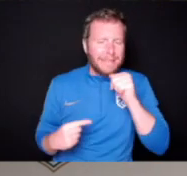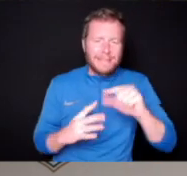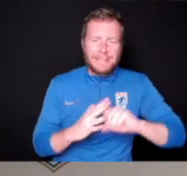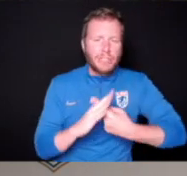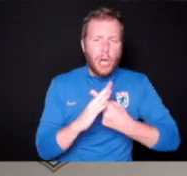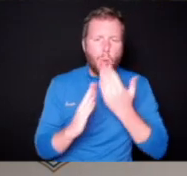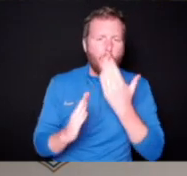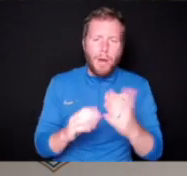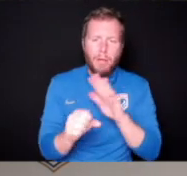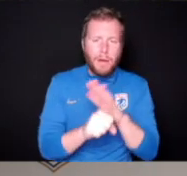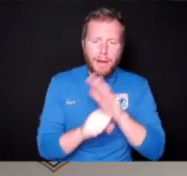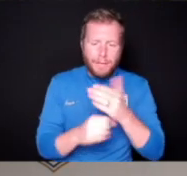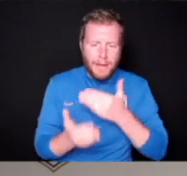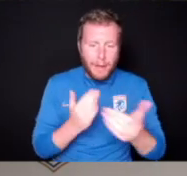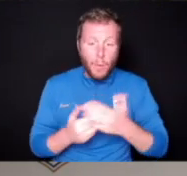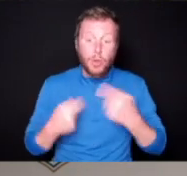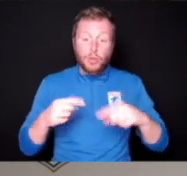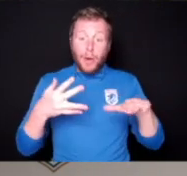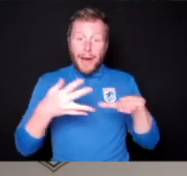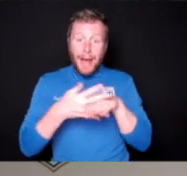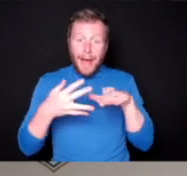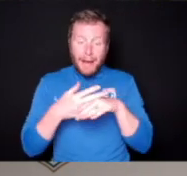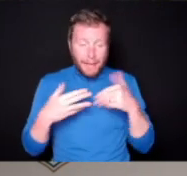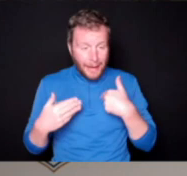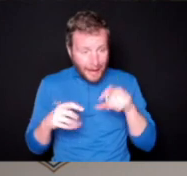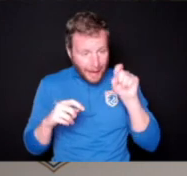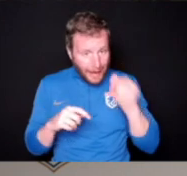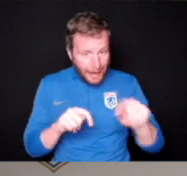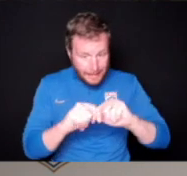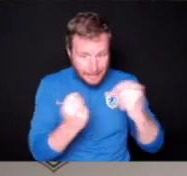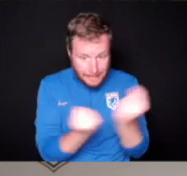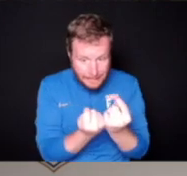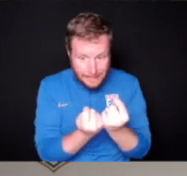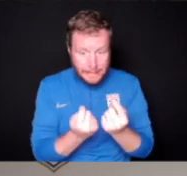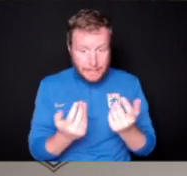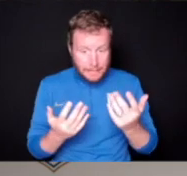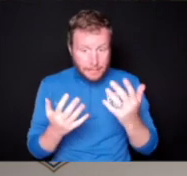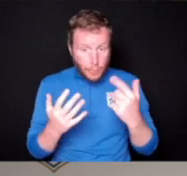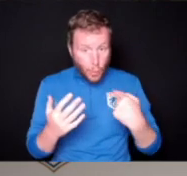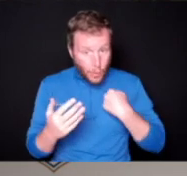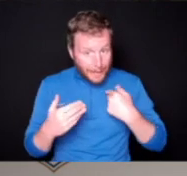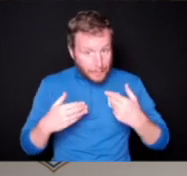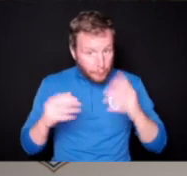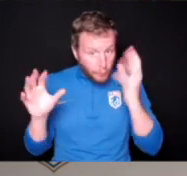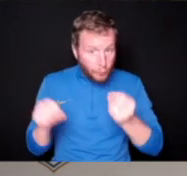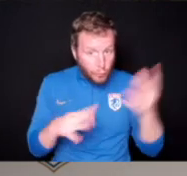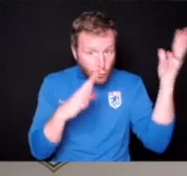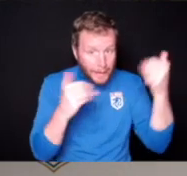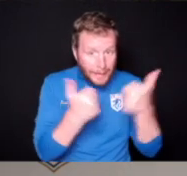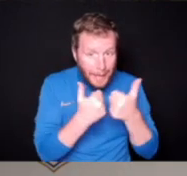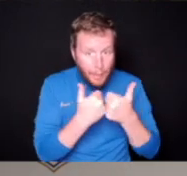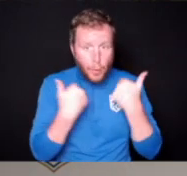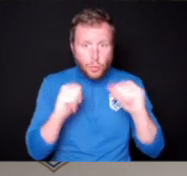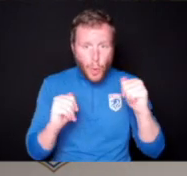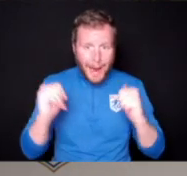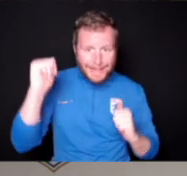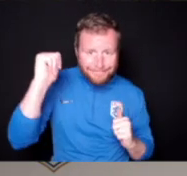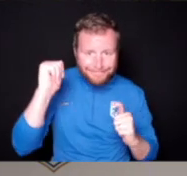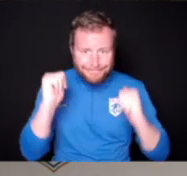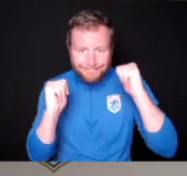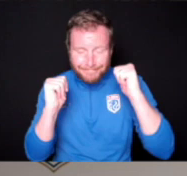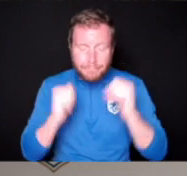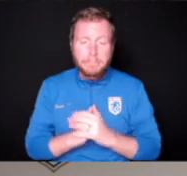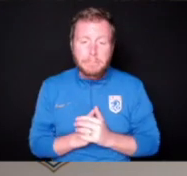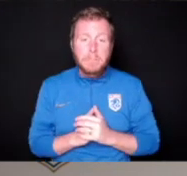And then I just said at half time they needed to make a choice whether we threw the game away or we tried to get back into it. And I thought, in the